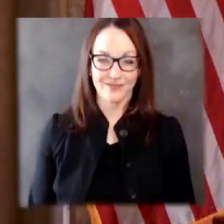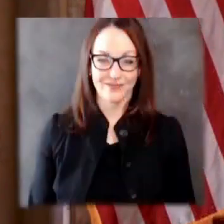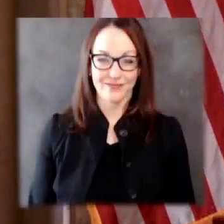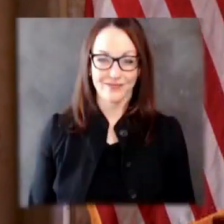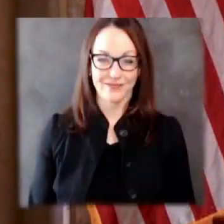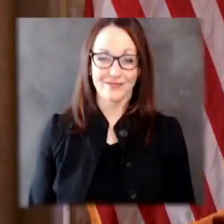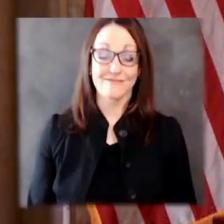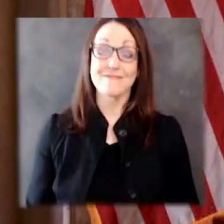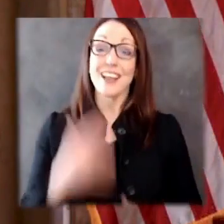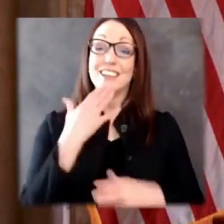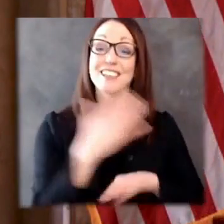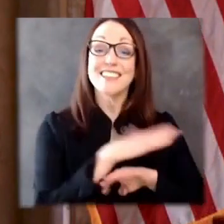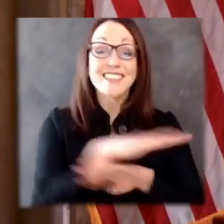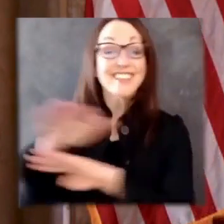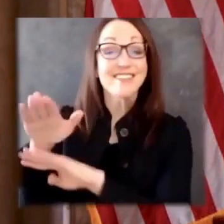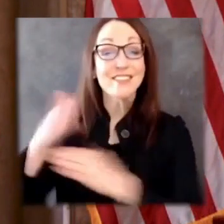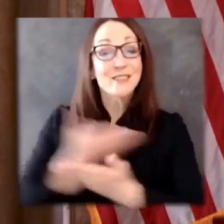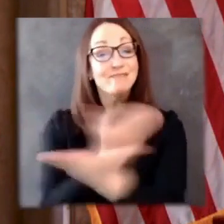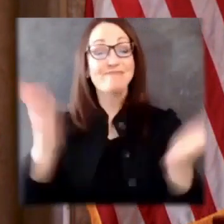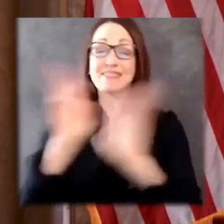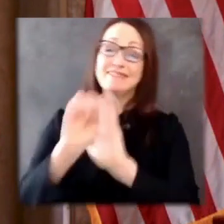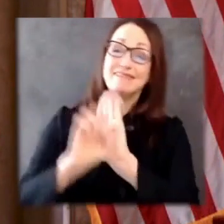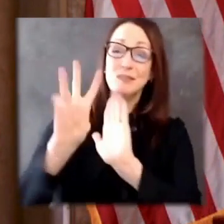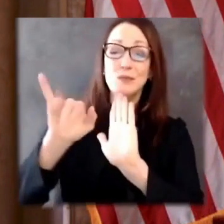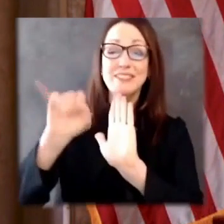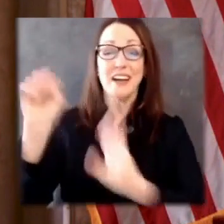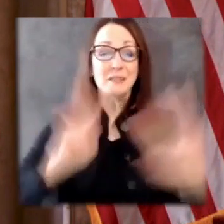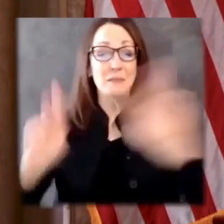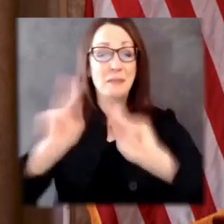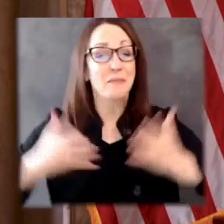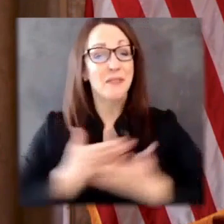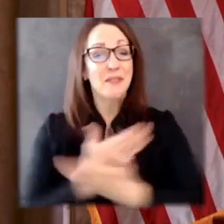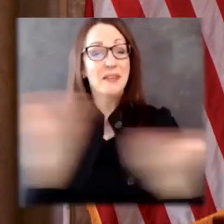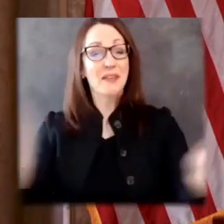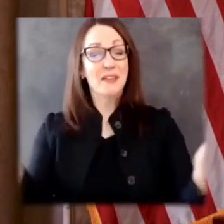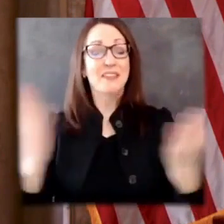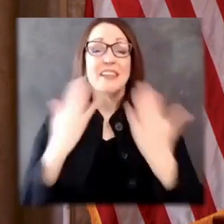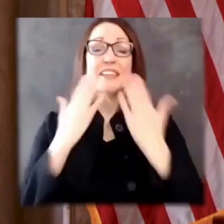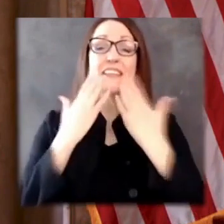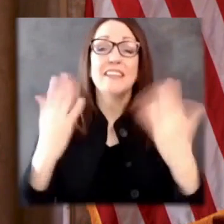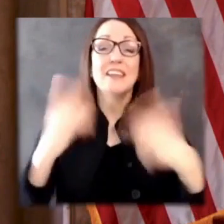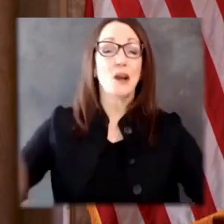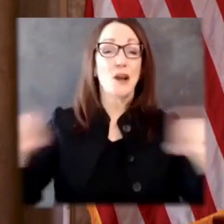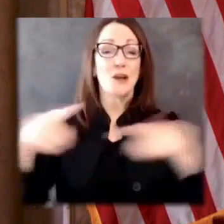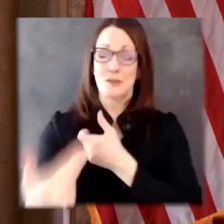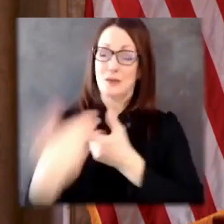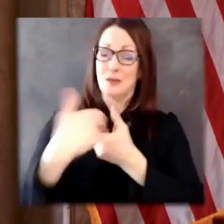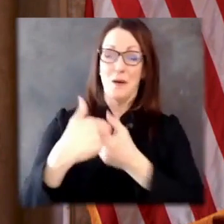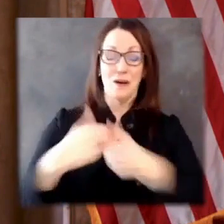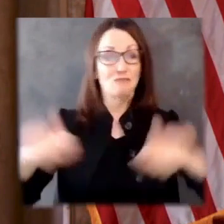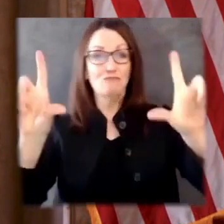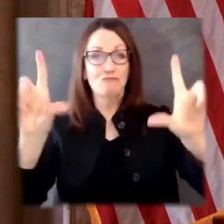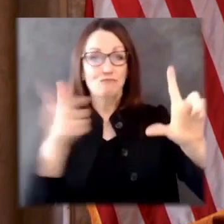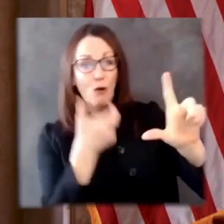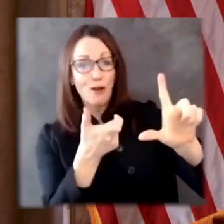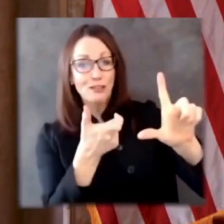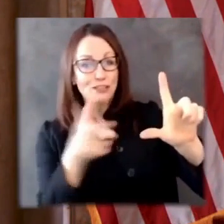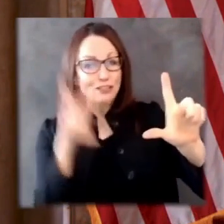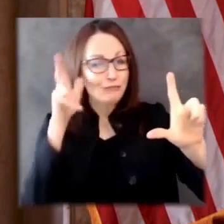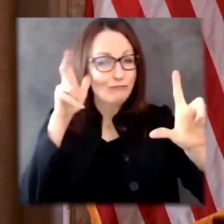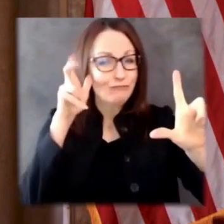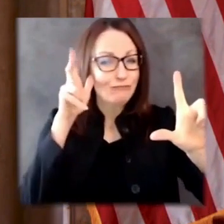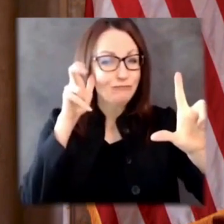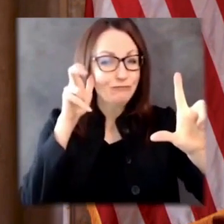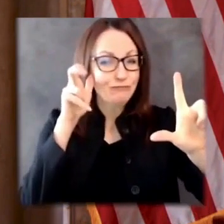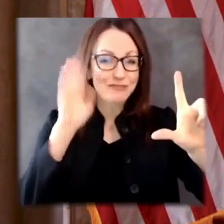Good evening, Wisconsinites. Welcome, and thank you for tuning in this evening. I'm Tony Evers, and I'm incredibly proud